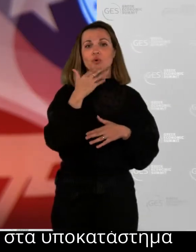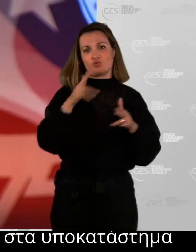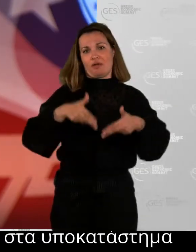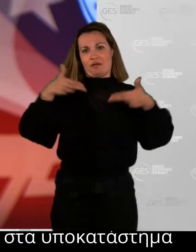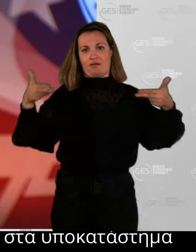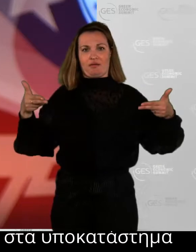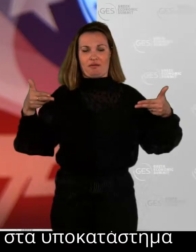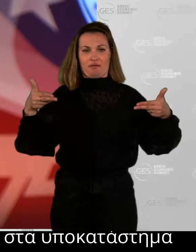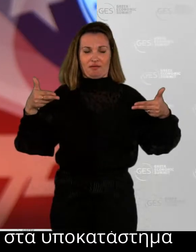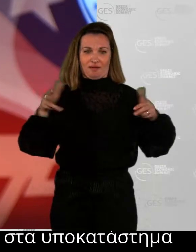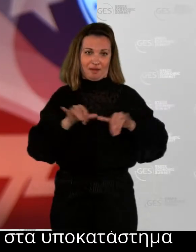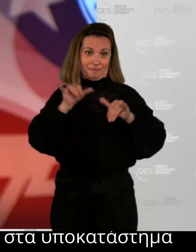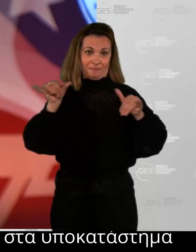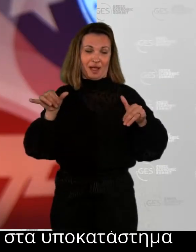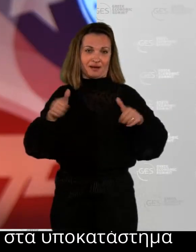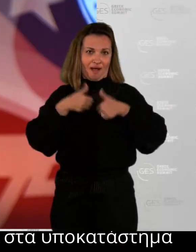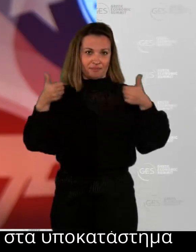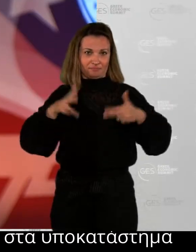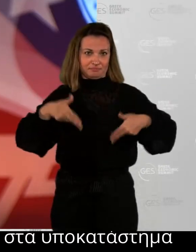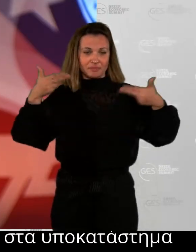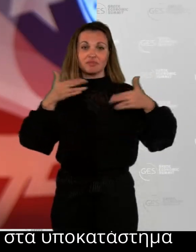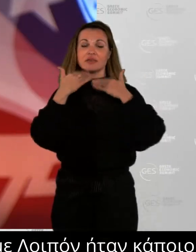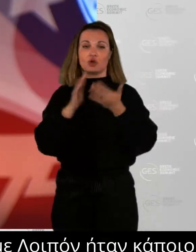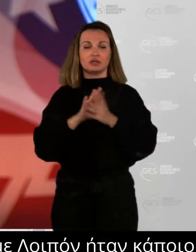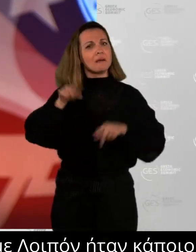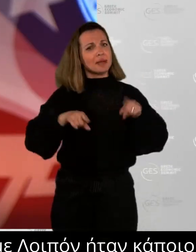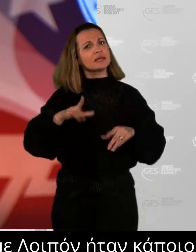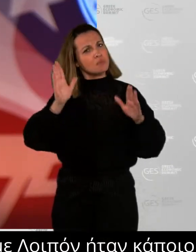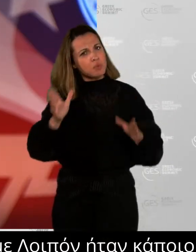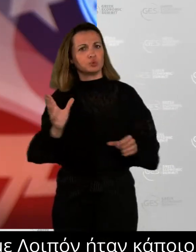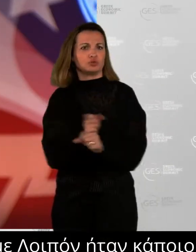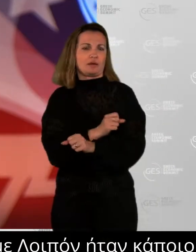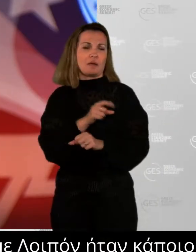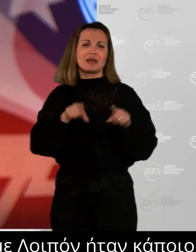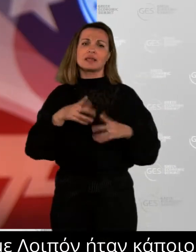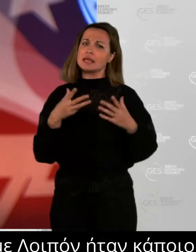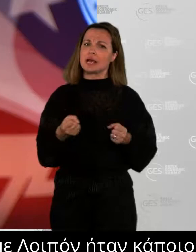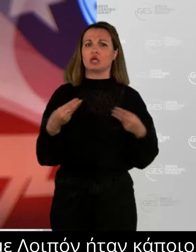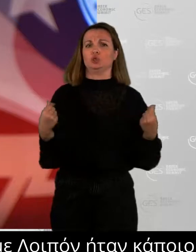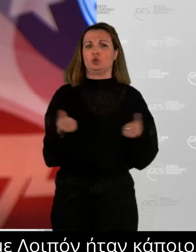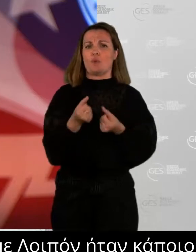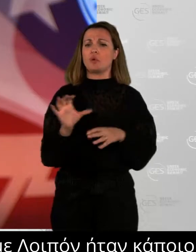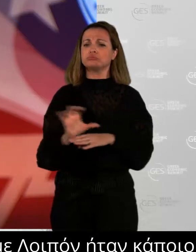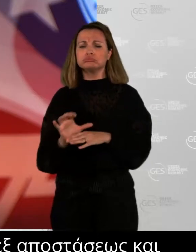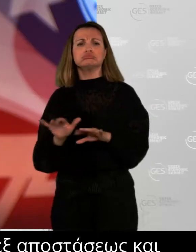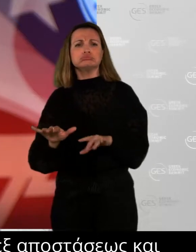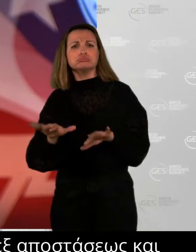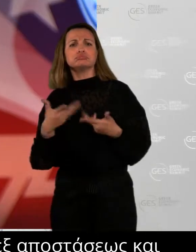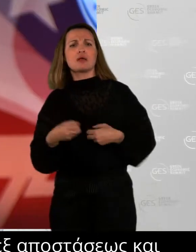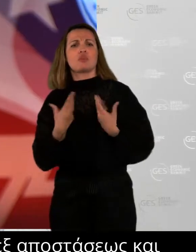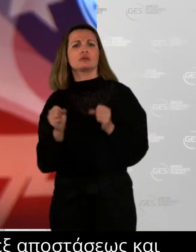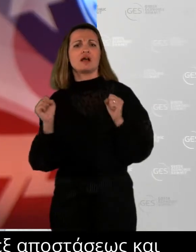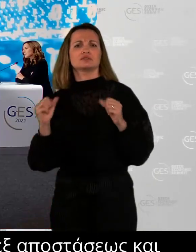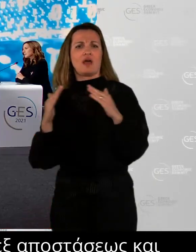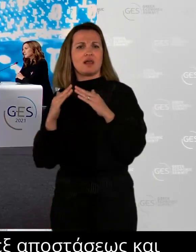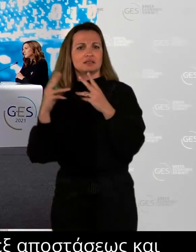remotely and we had all the relevant means to work remotely for them to feel safe and to have the flexibility required. But